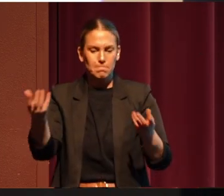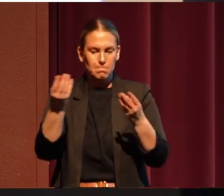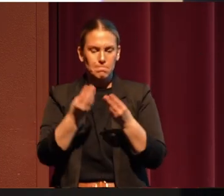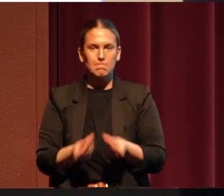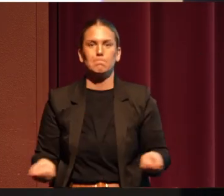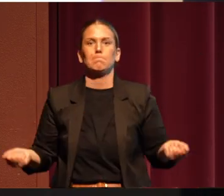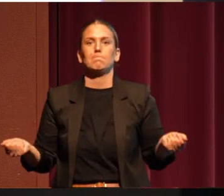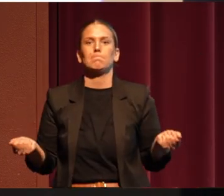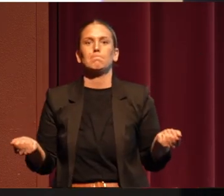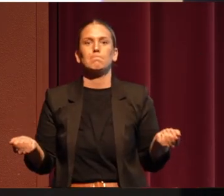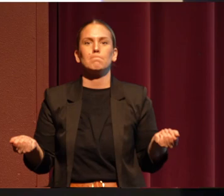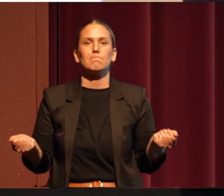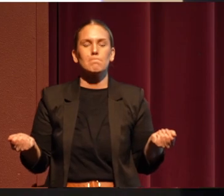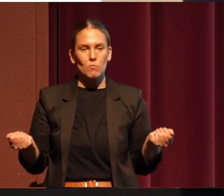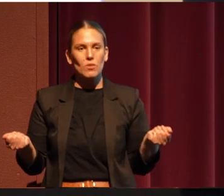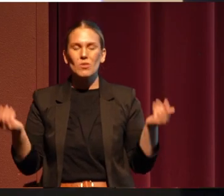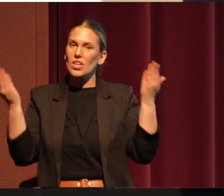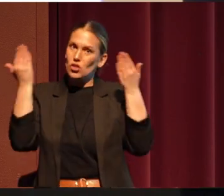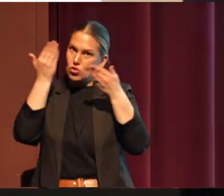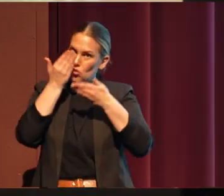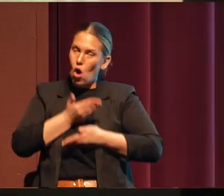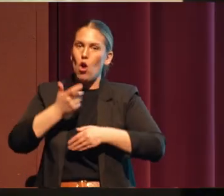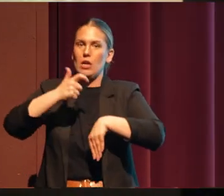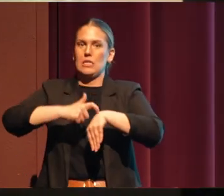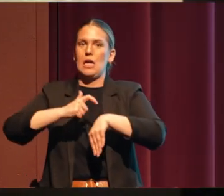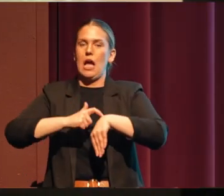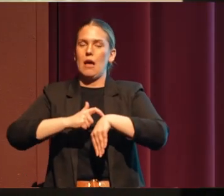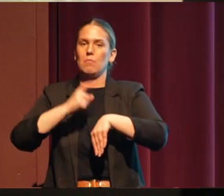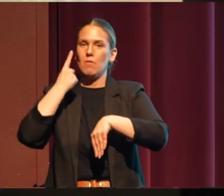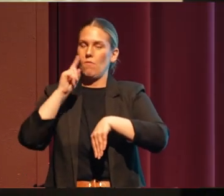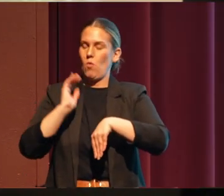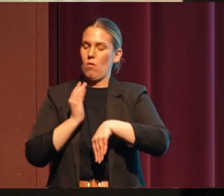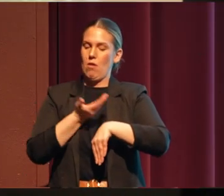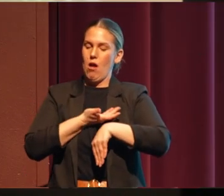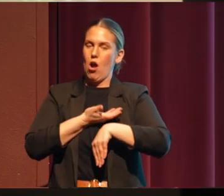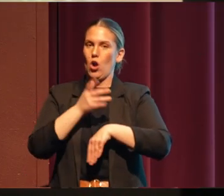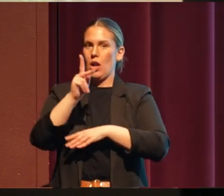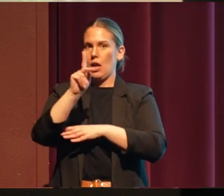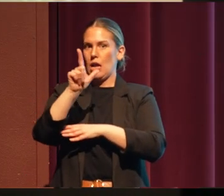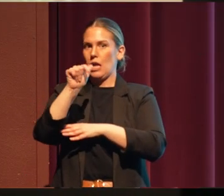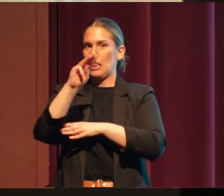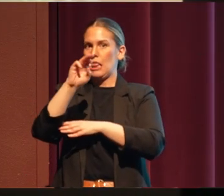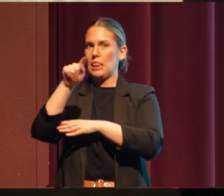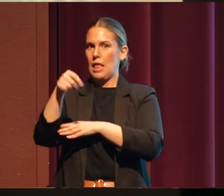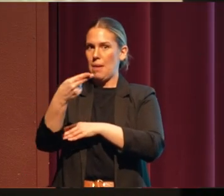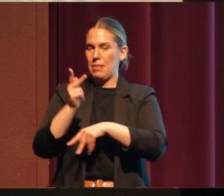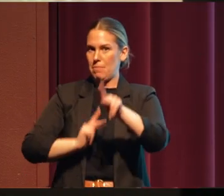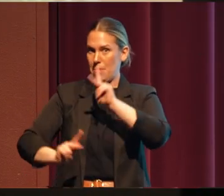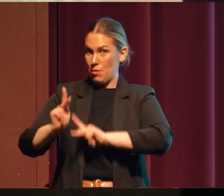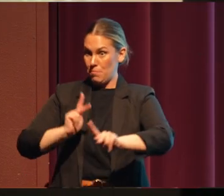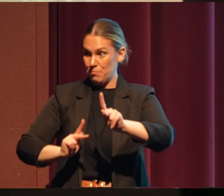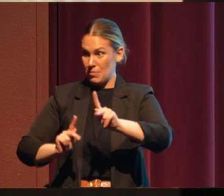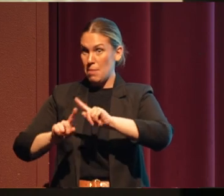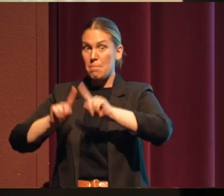was a very dark time for the Klamath people. But out of that darkness, there's always some light.